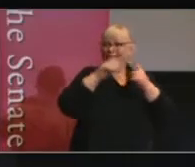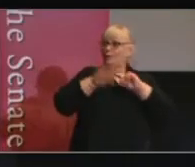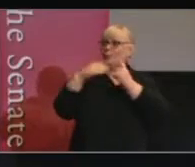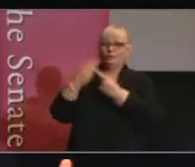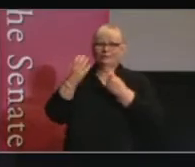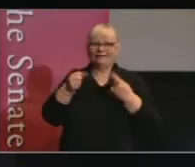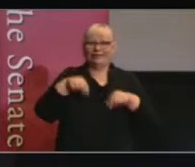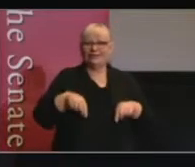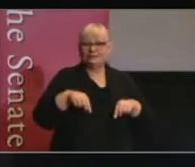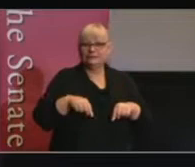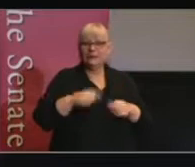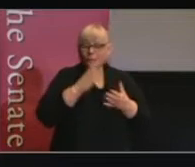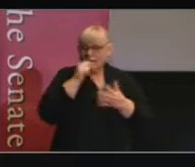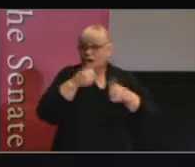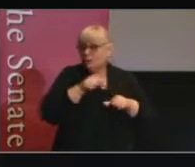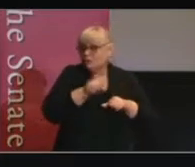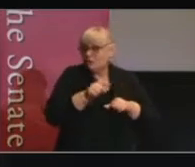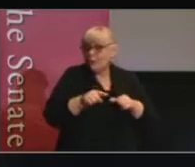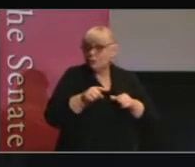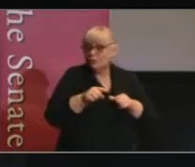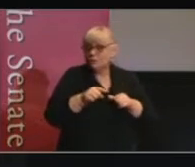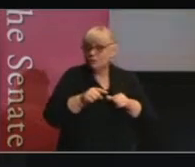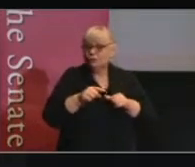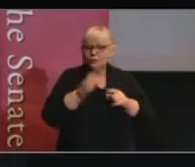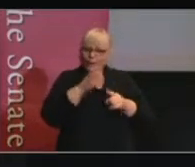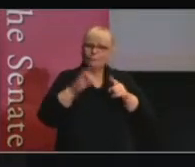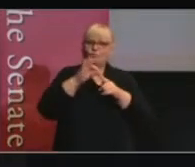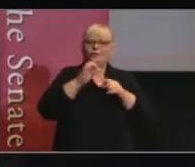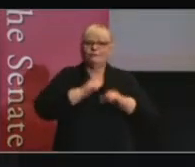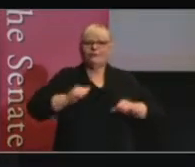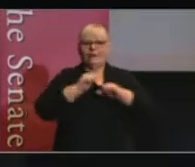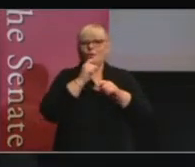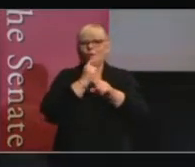I think we can use to improve that democratic conversation.